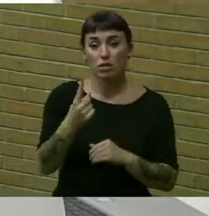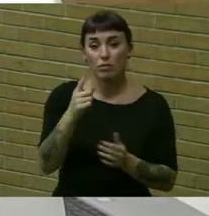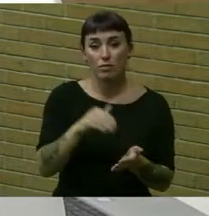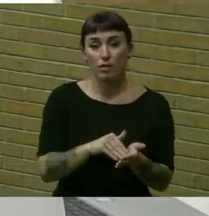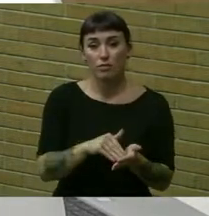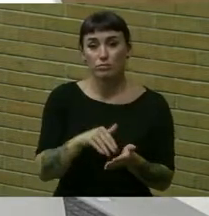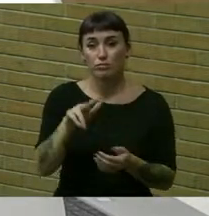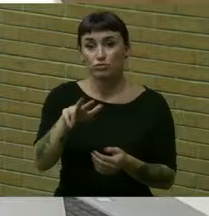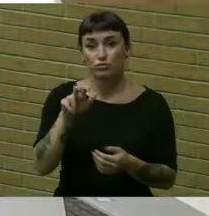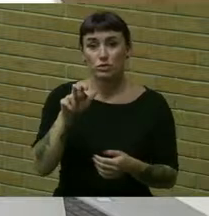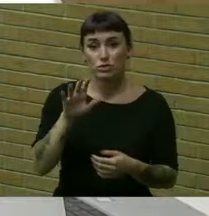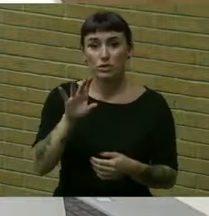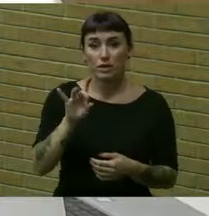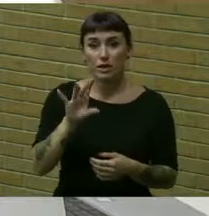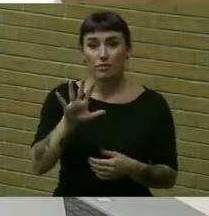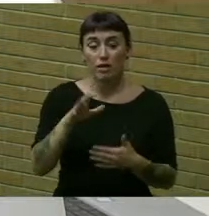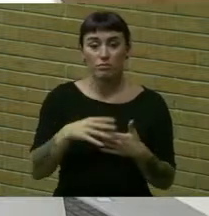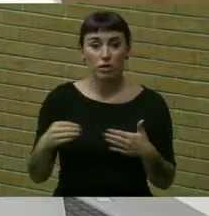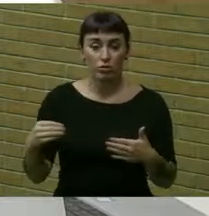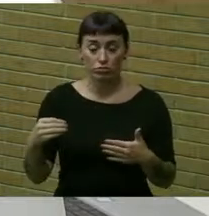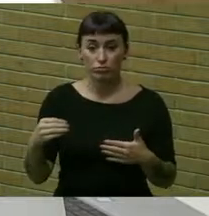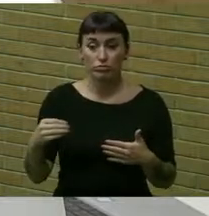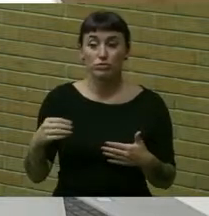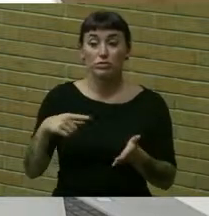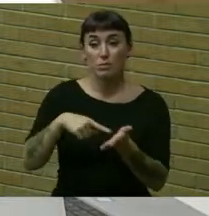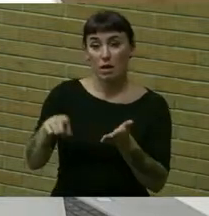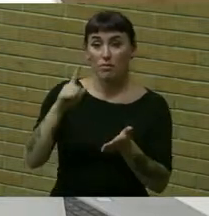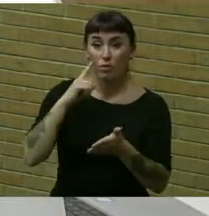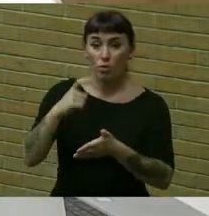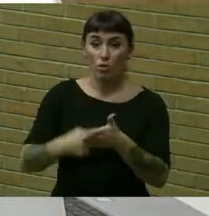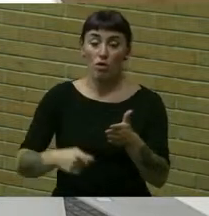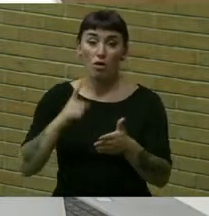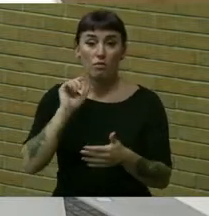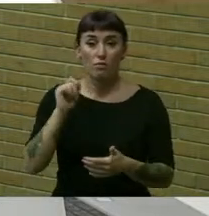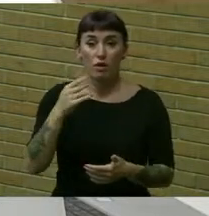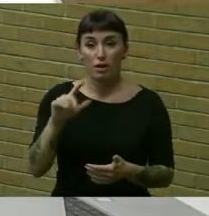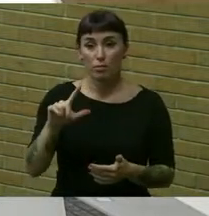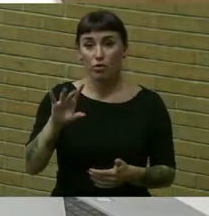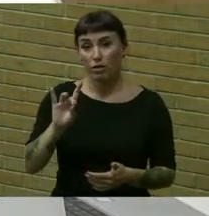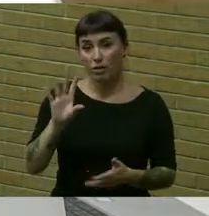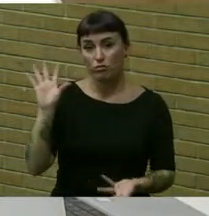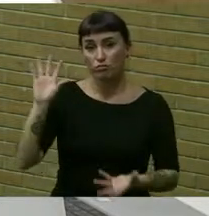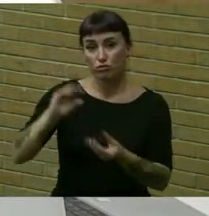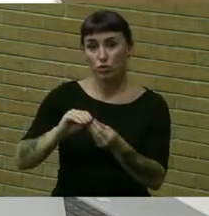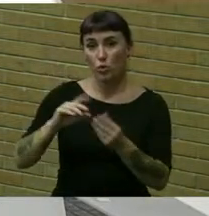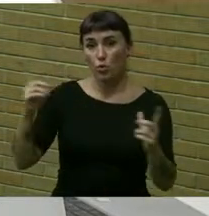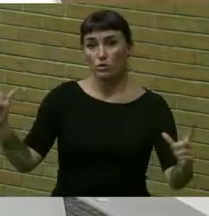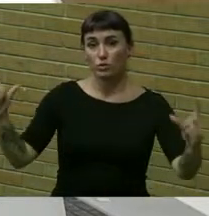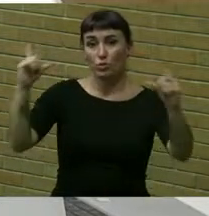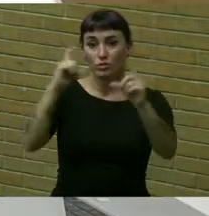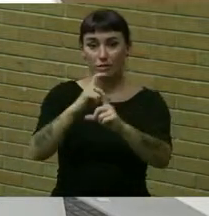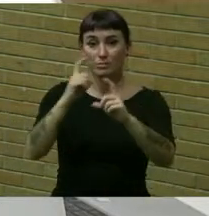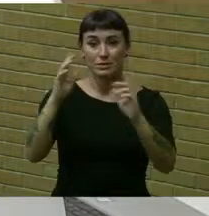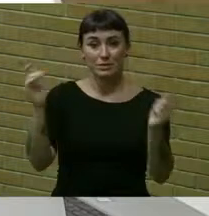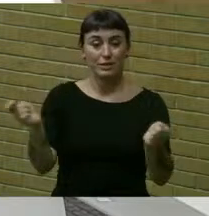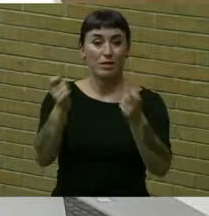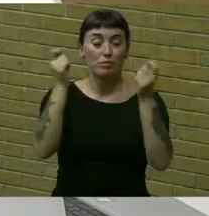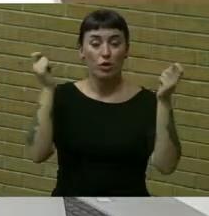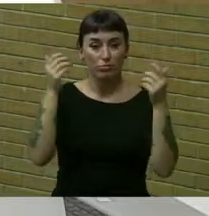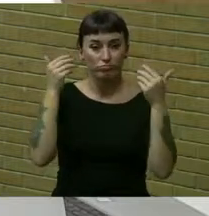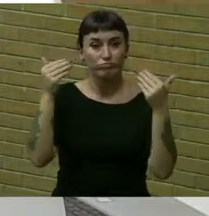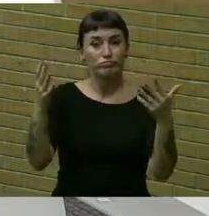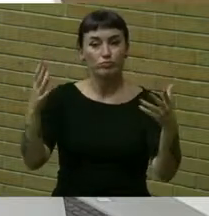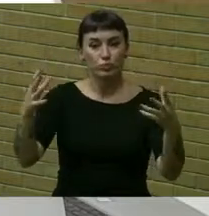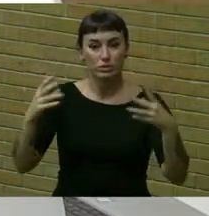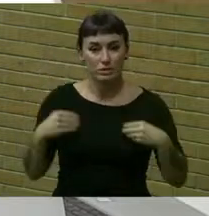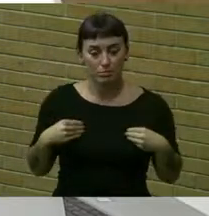385 to pay for the cost of the april 8th total solar eclipse celebration i move that we